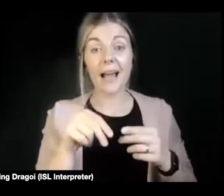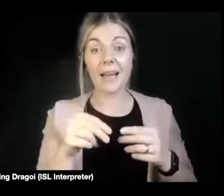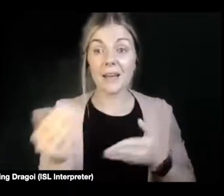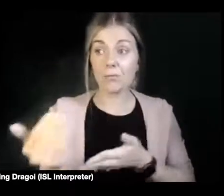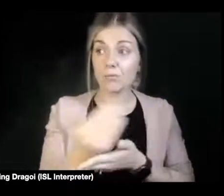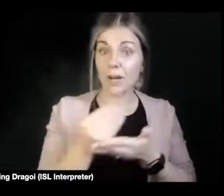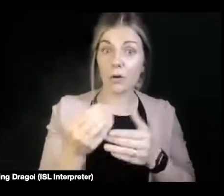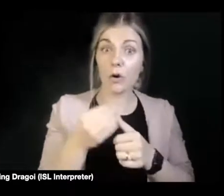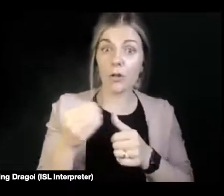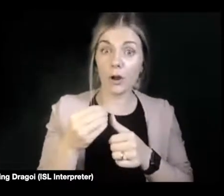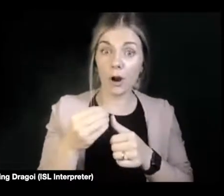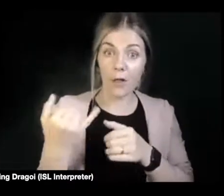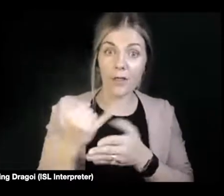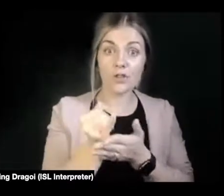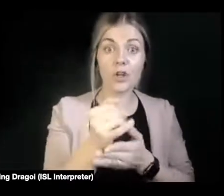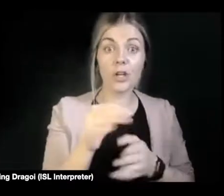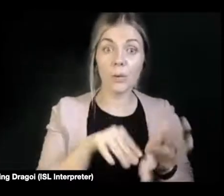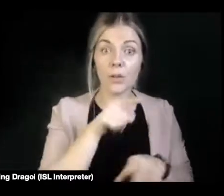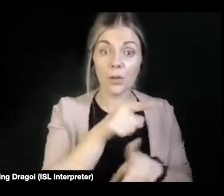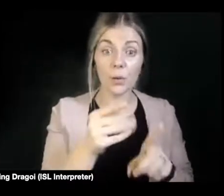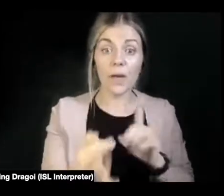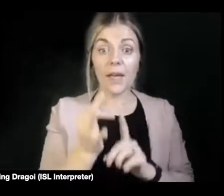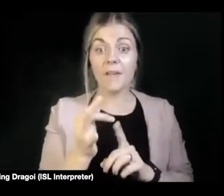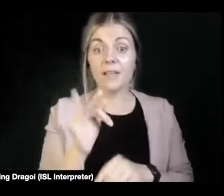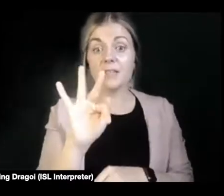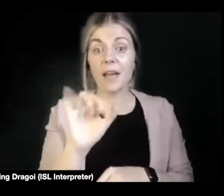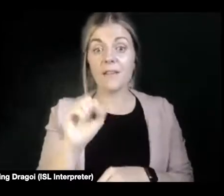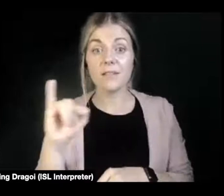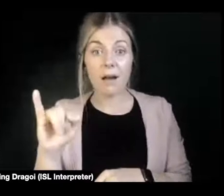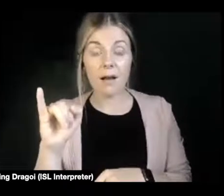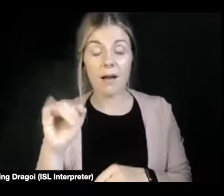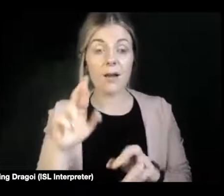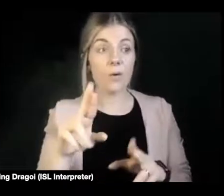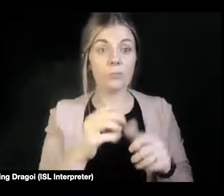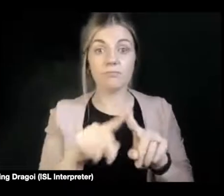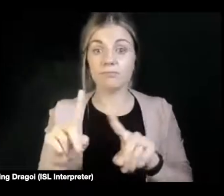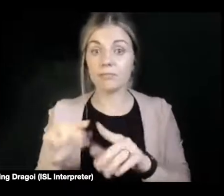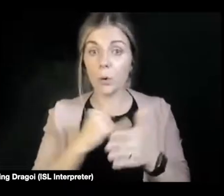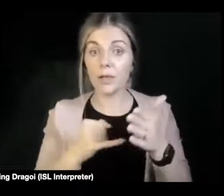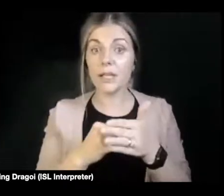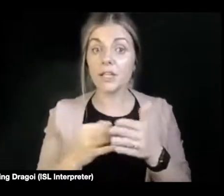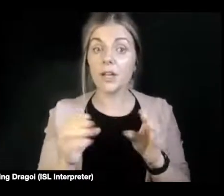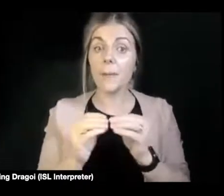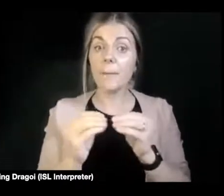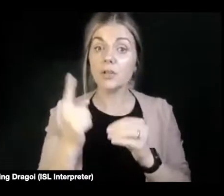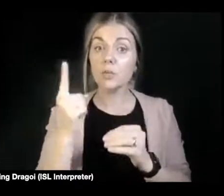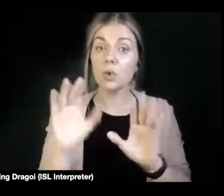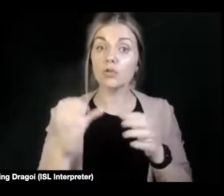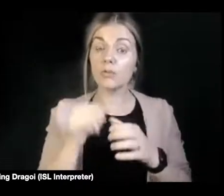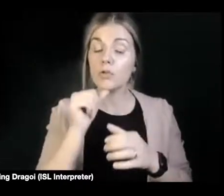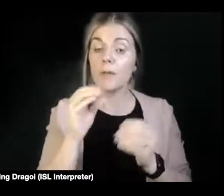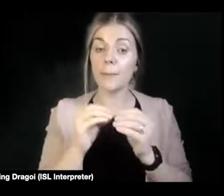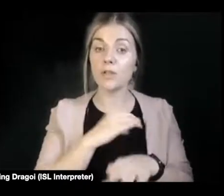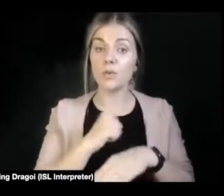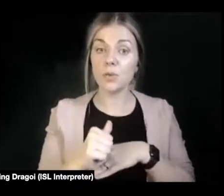Ireland or Independent Movement Ireland. Or I would also like to mention a group that perhaps hasn't been mentioned today, and that's